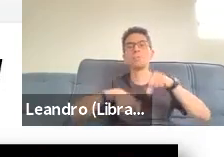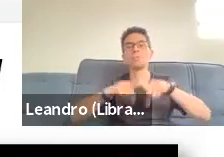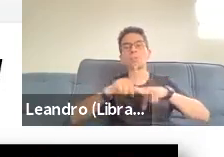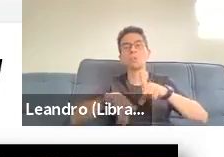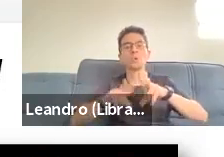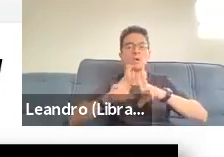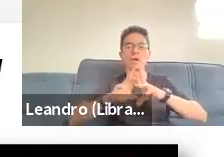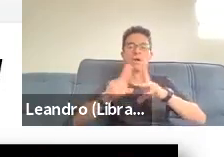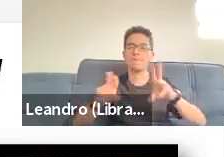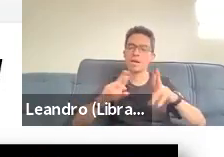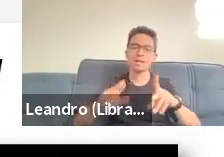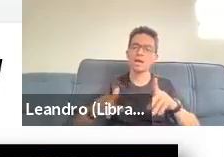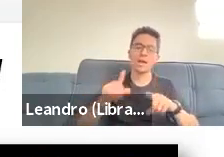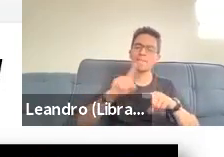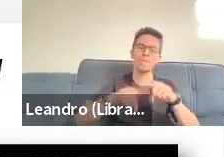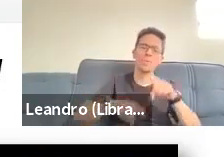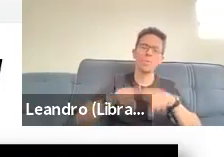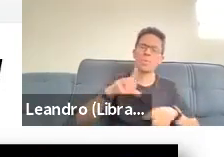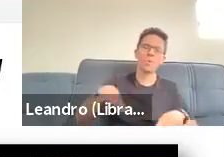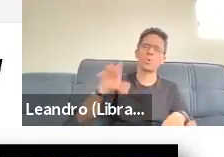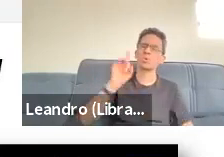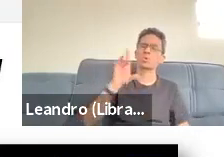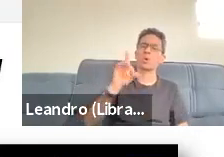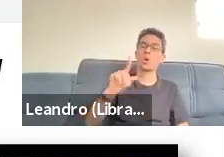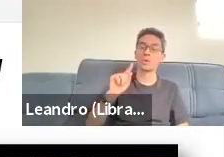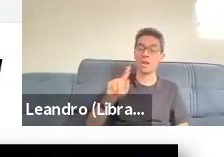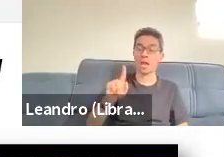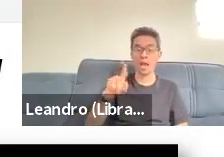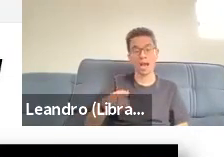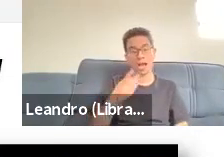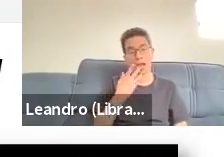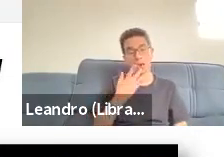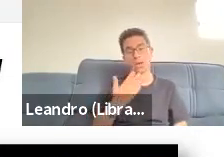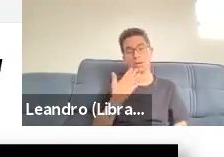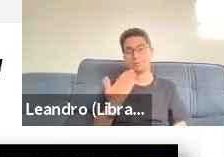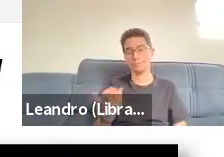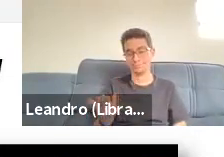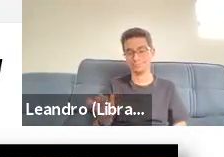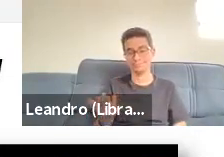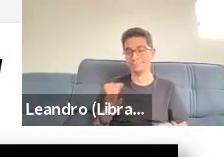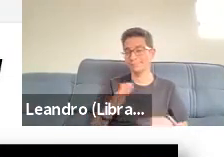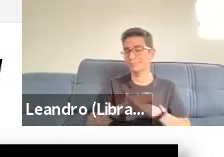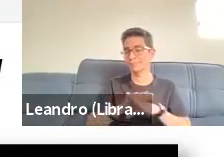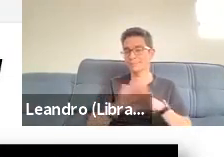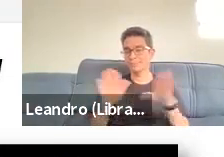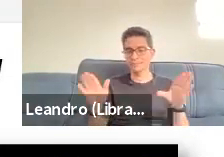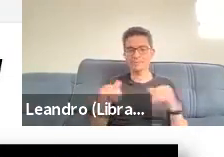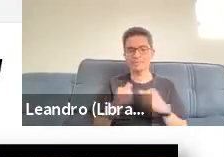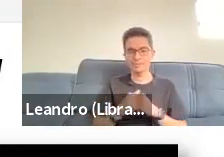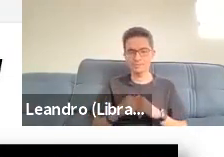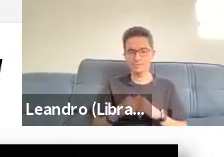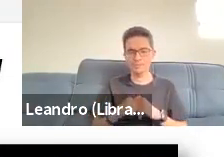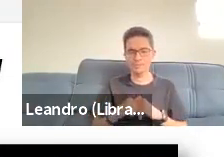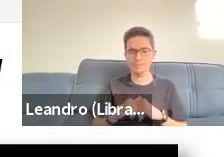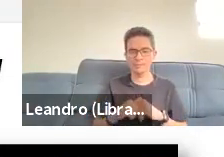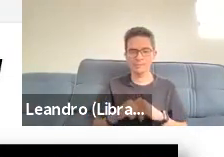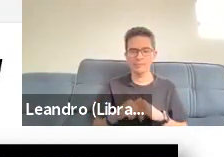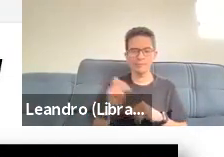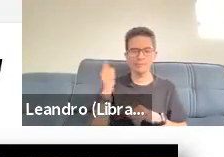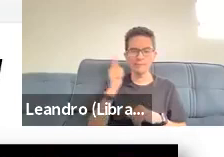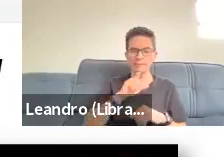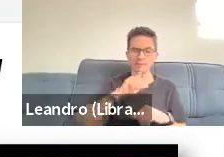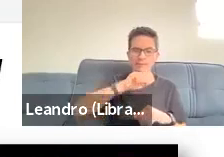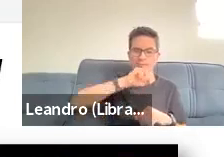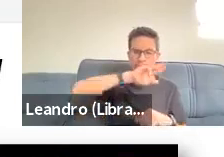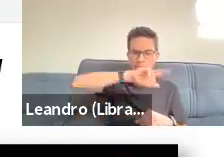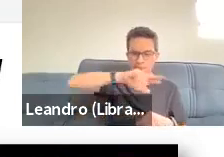footings of the aid and her complex mediation of Jesse shopping offer us an image of the kind